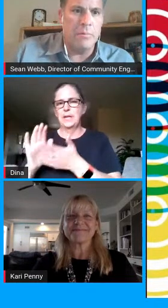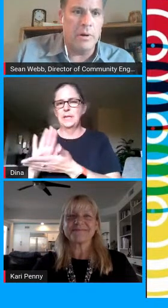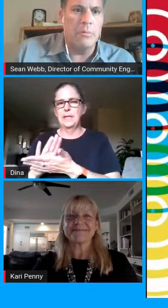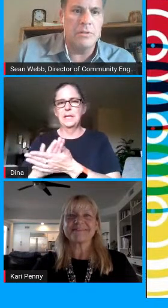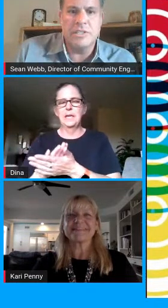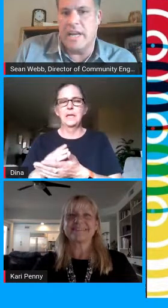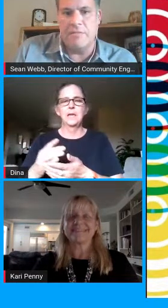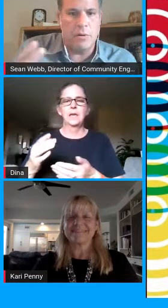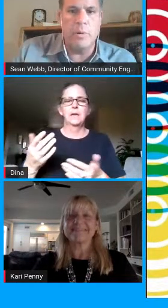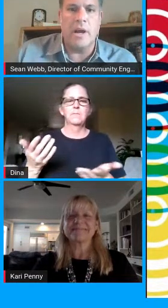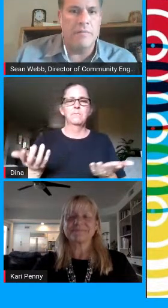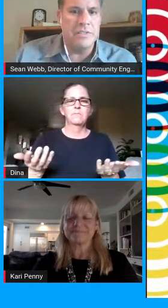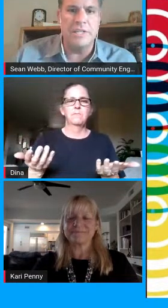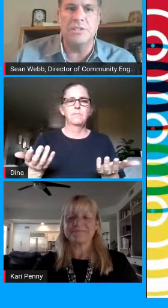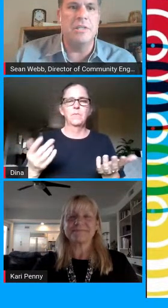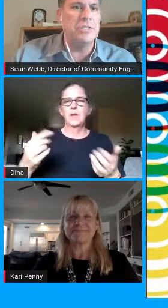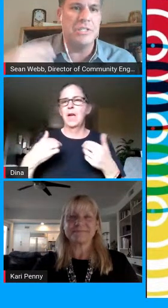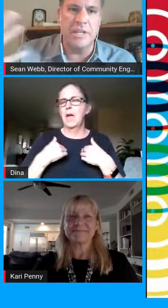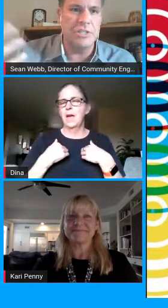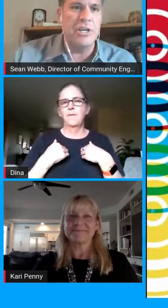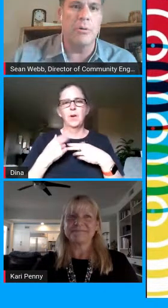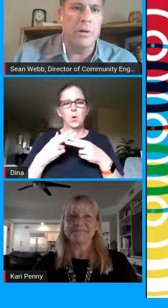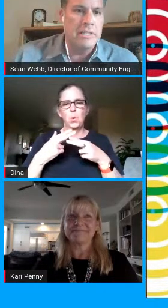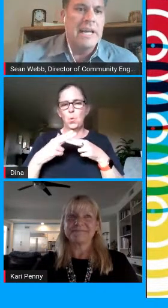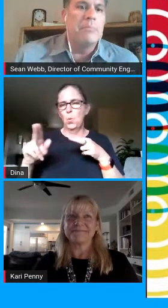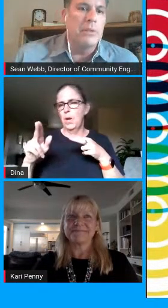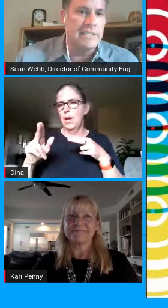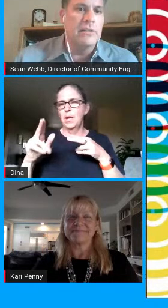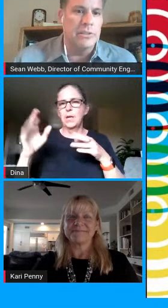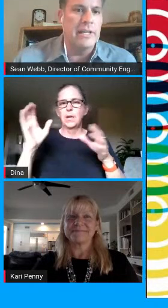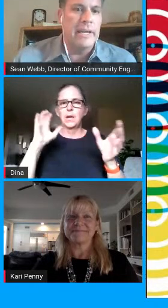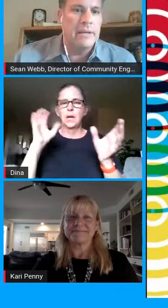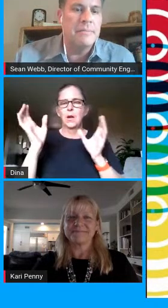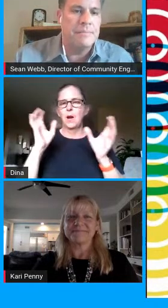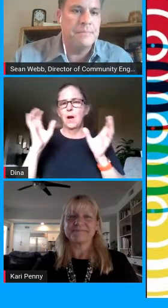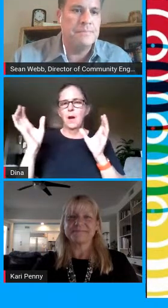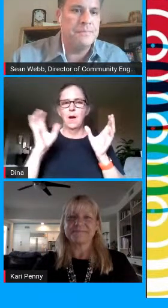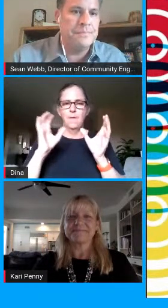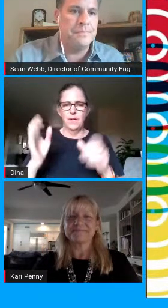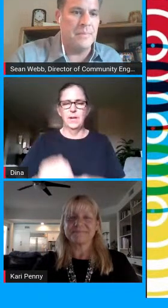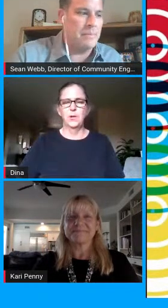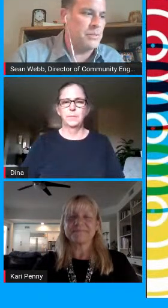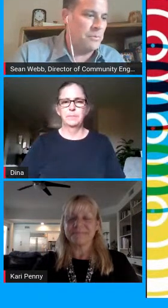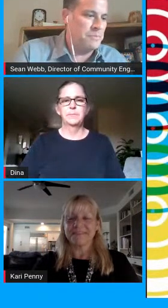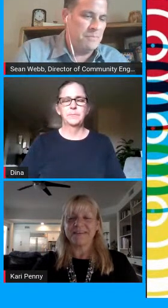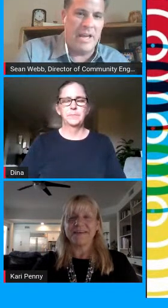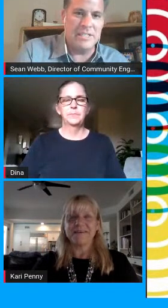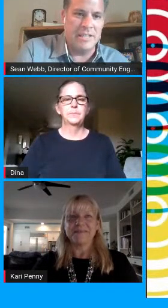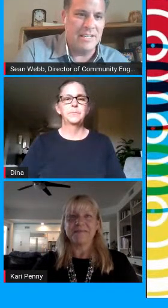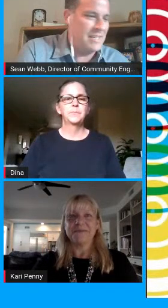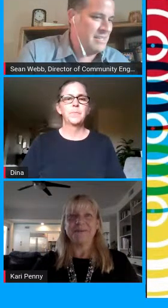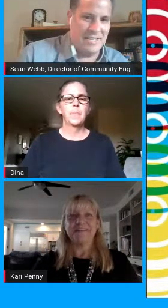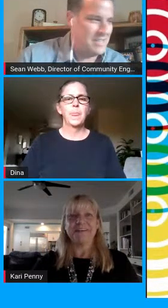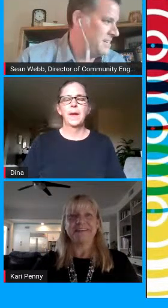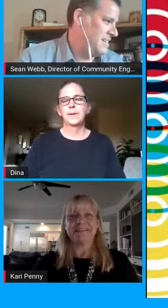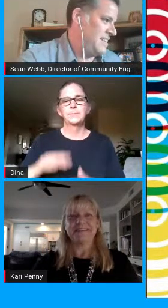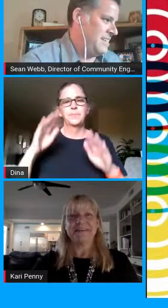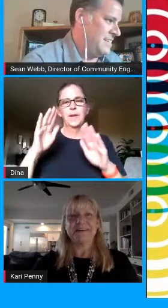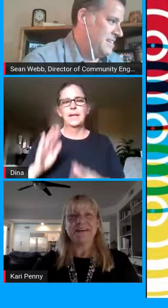bit and we're just going to have a quick conversation and she's going to share what a sample lesson looks like yeah so excellent